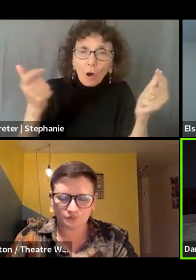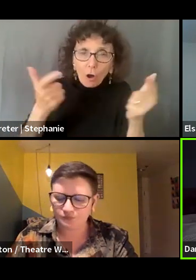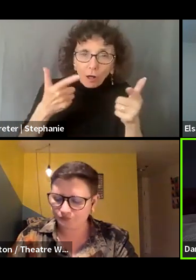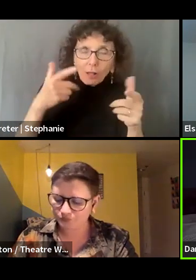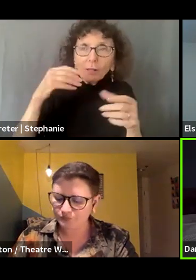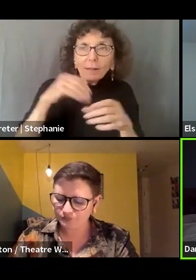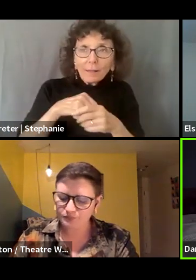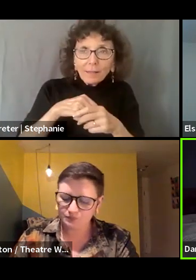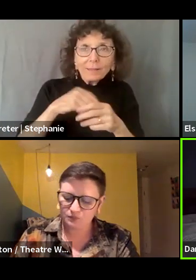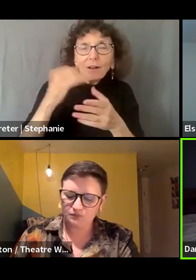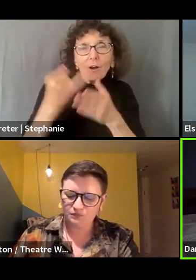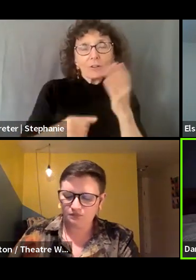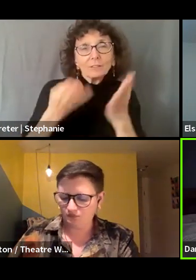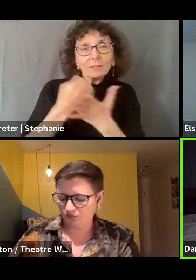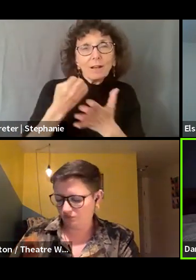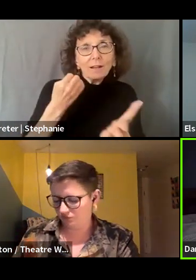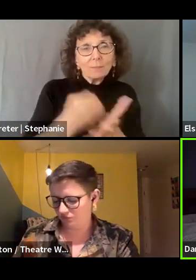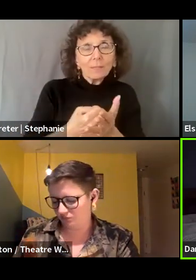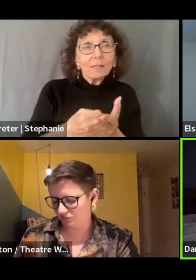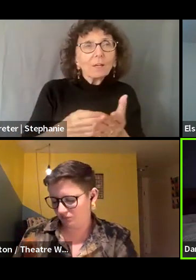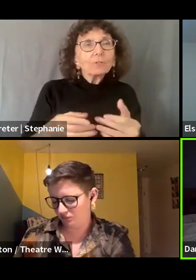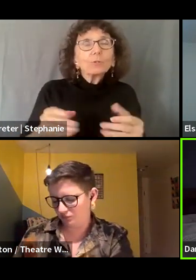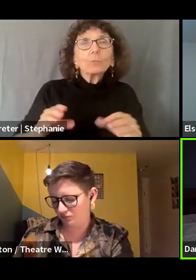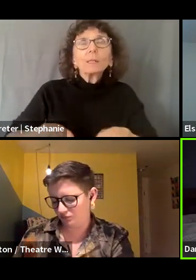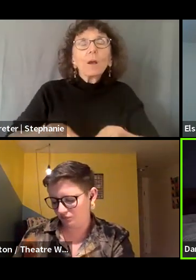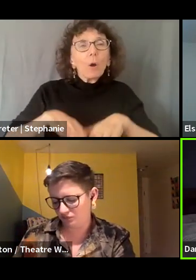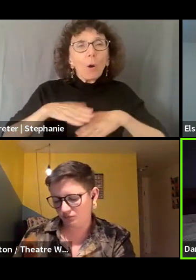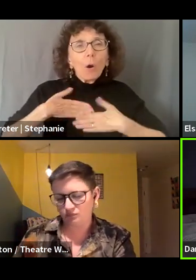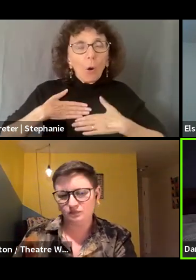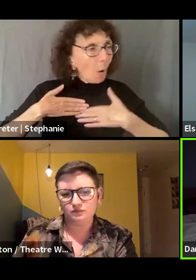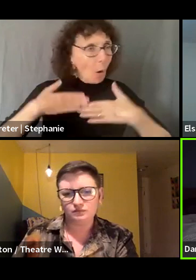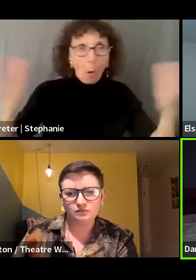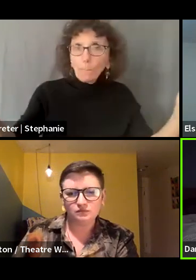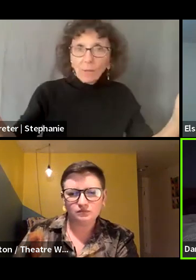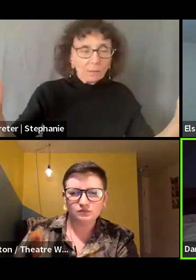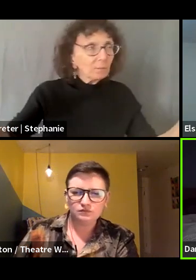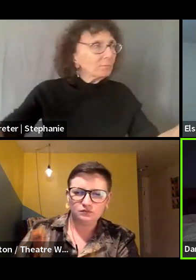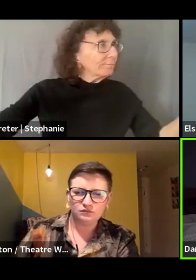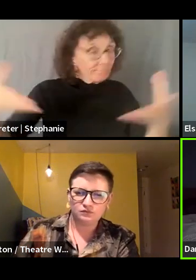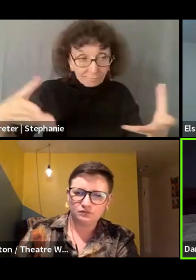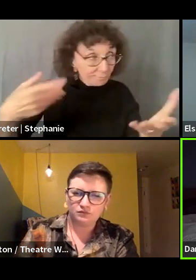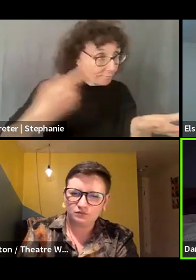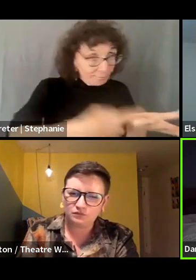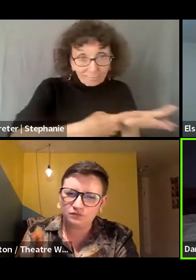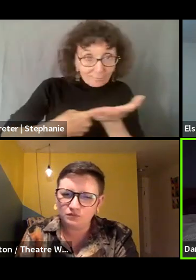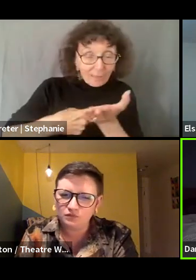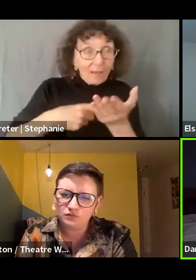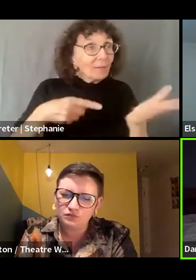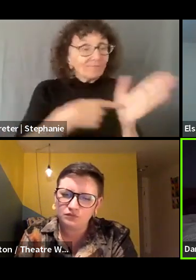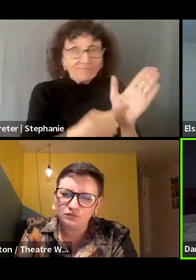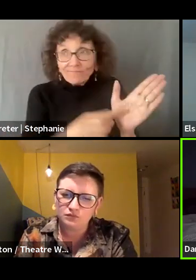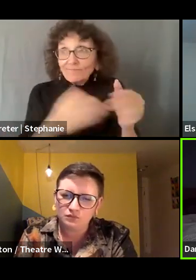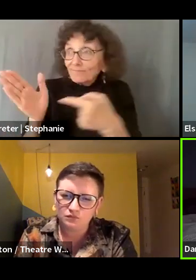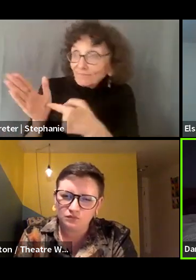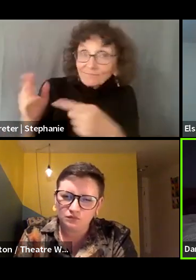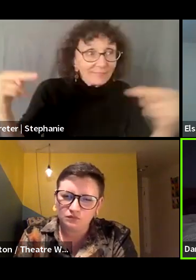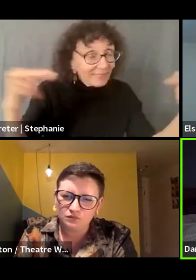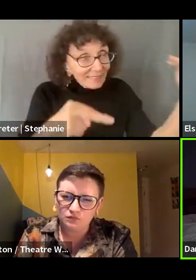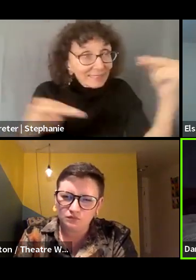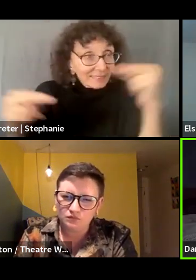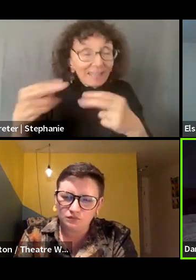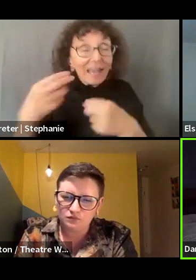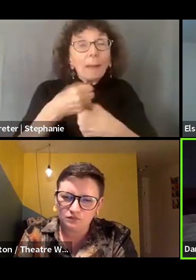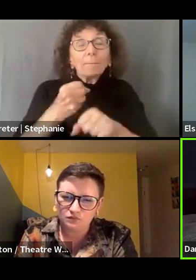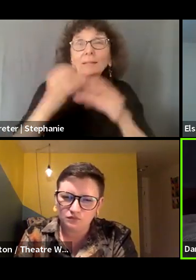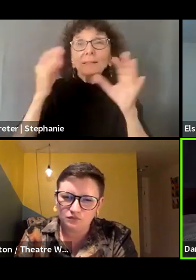right? To come together more transparently, to be making more decisions communally together, right? Even if we still hold on